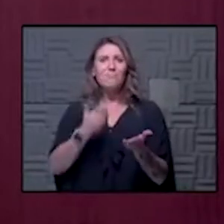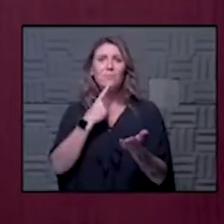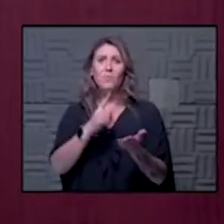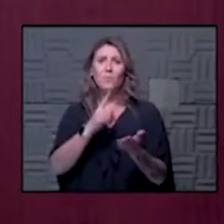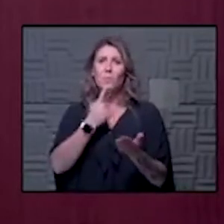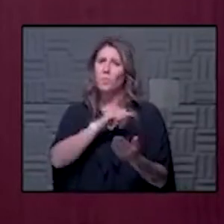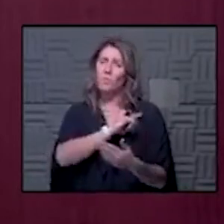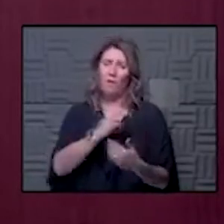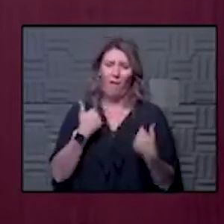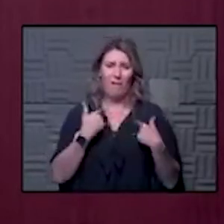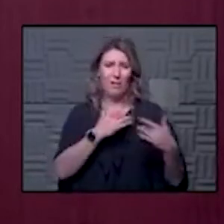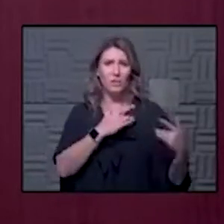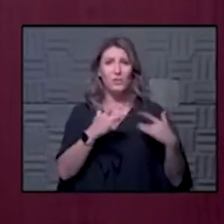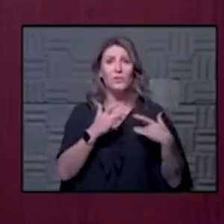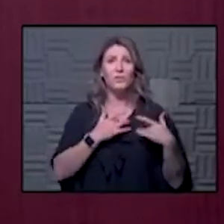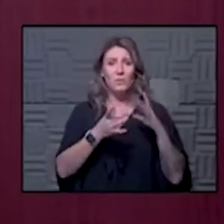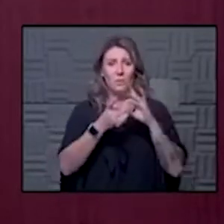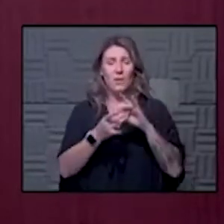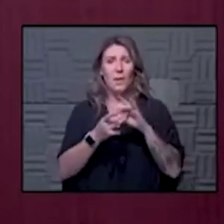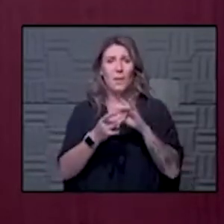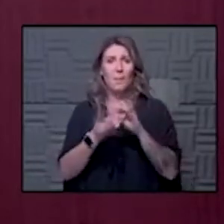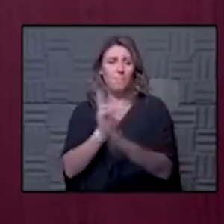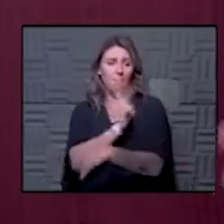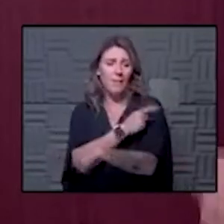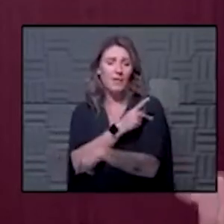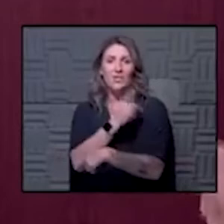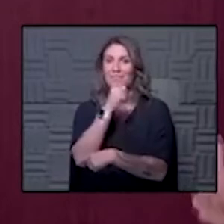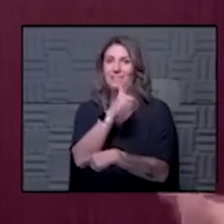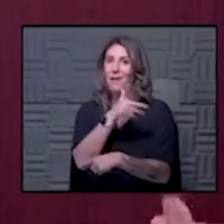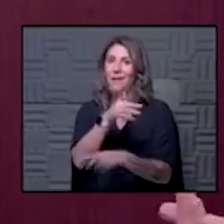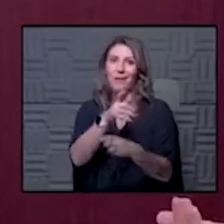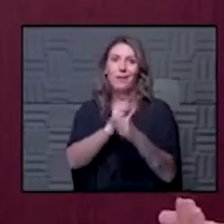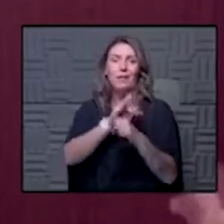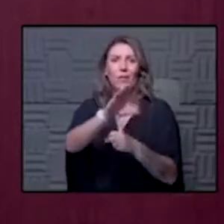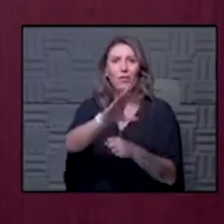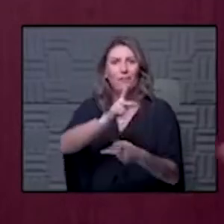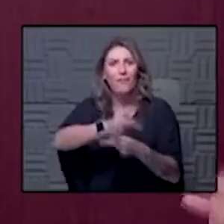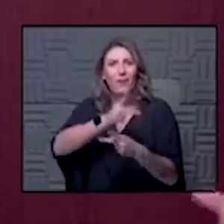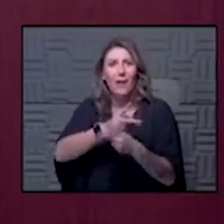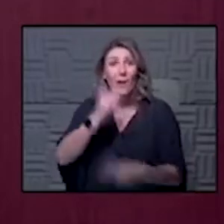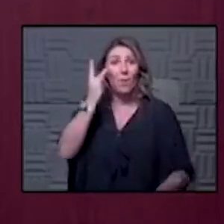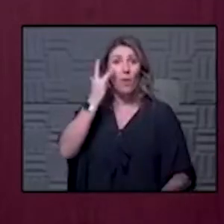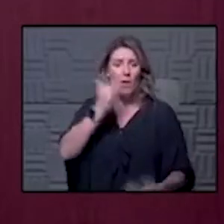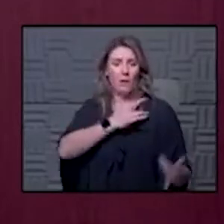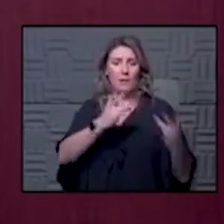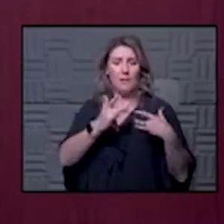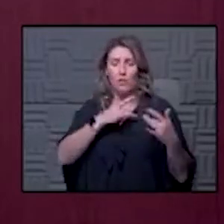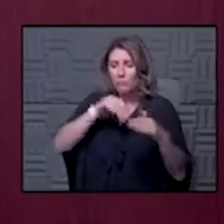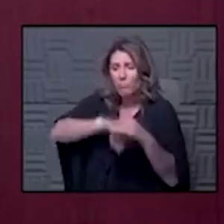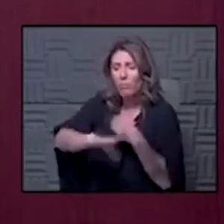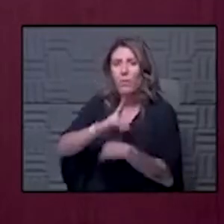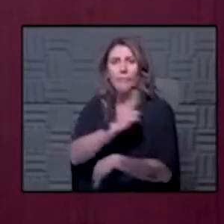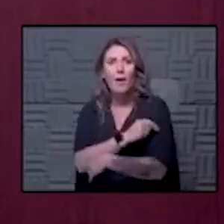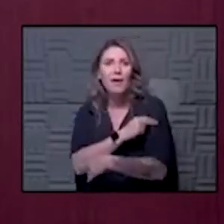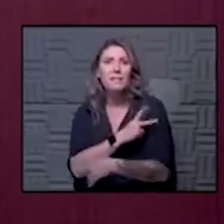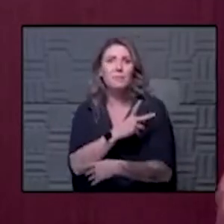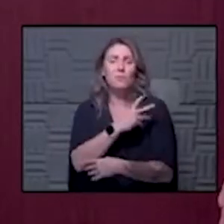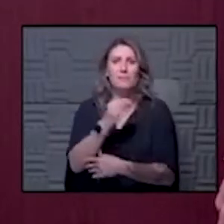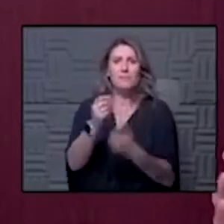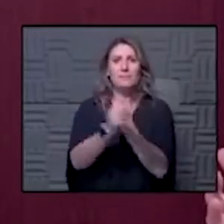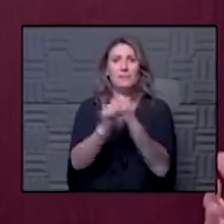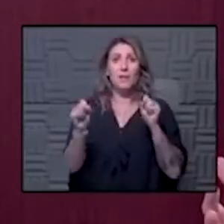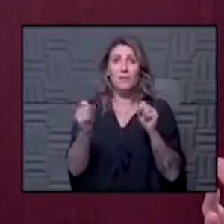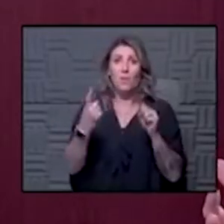significant concern about our patients who weren't seeking the care that they needed because of concerns about safety we have been